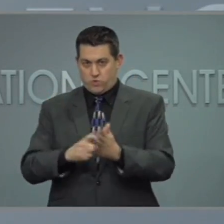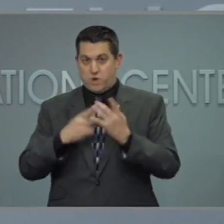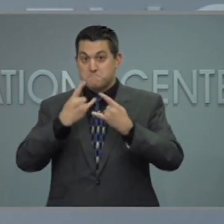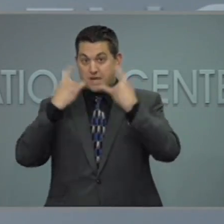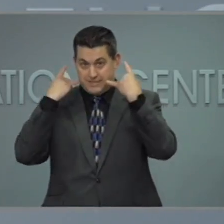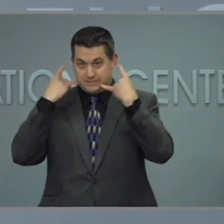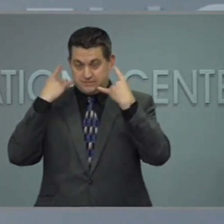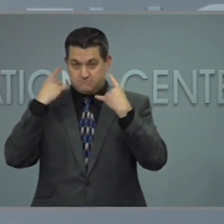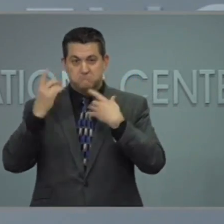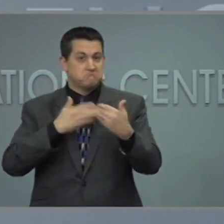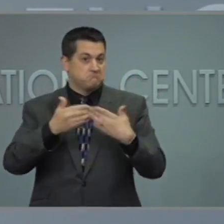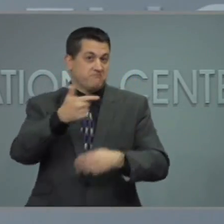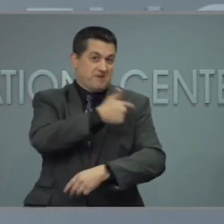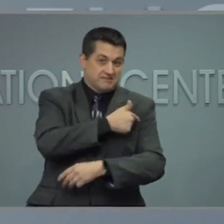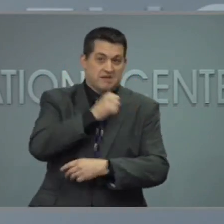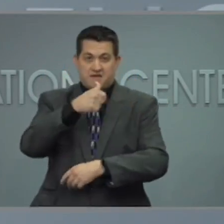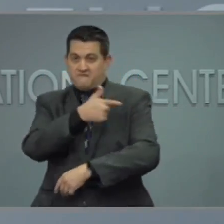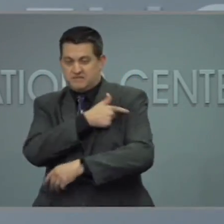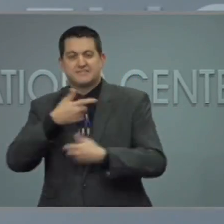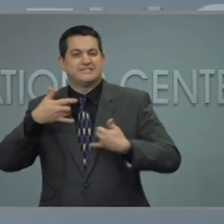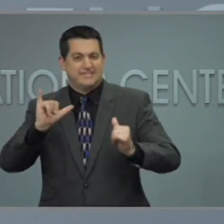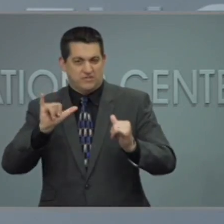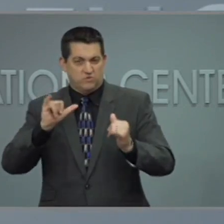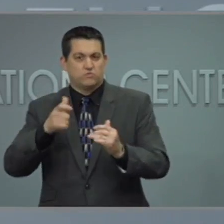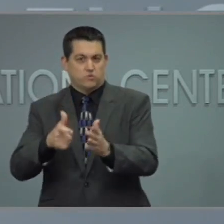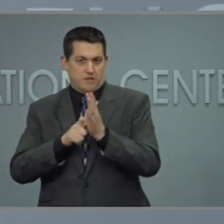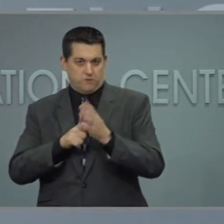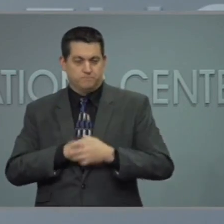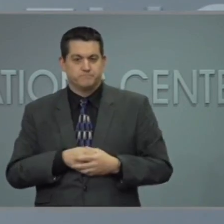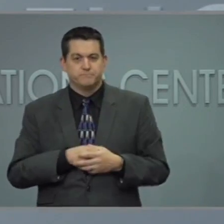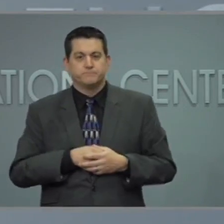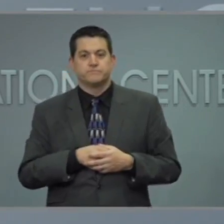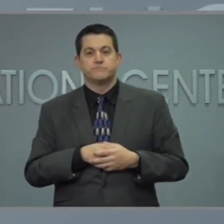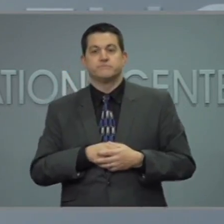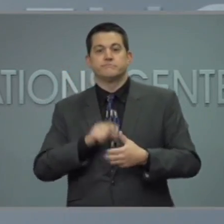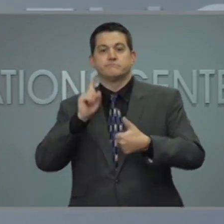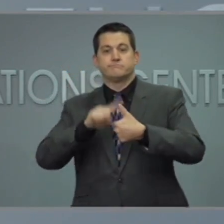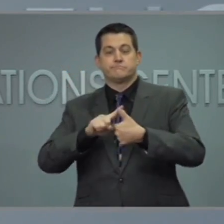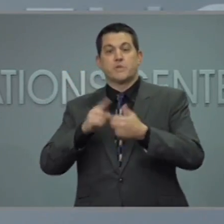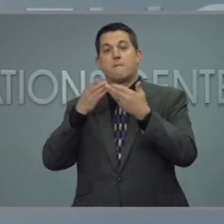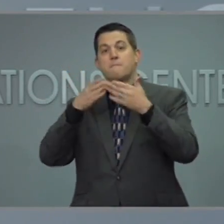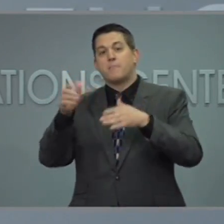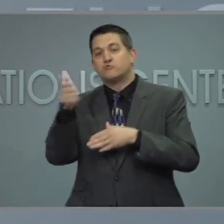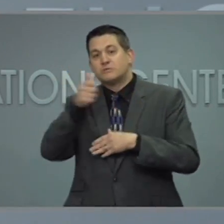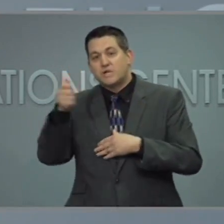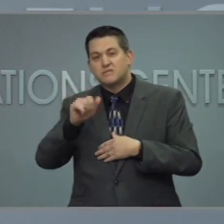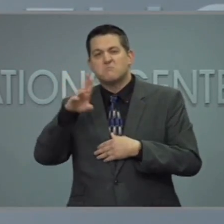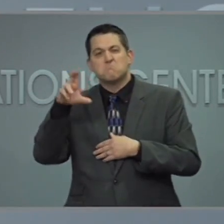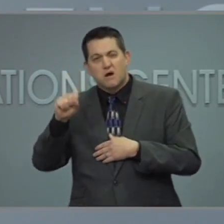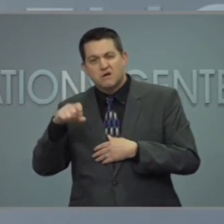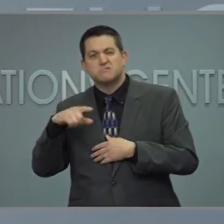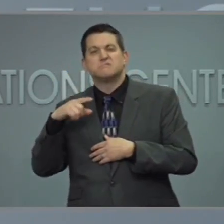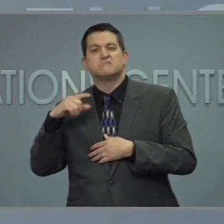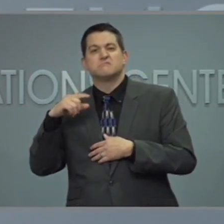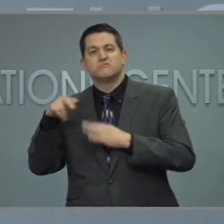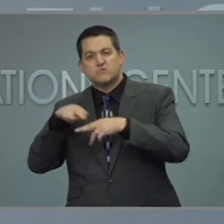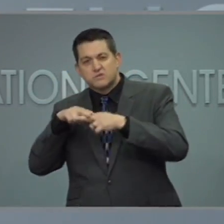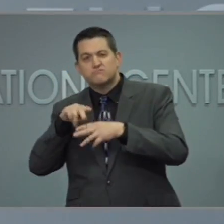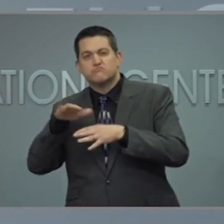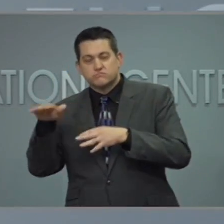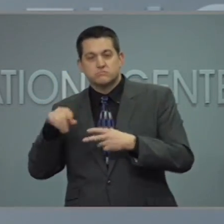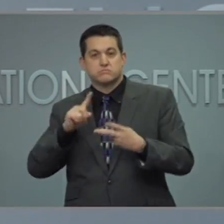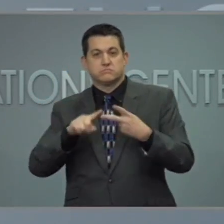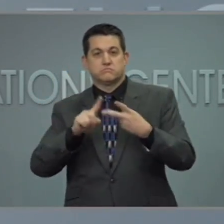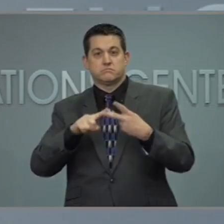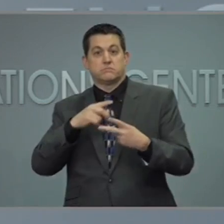who are fully vaccinated. Those settings are places such as public transportation, healthcare settings like hospitals,